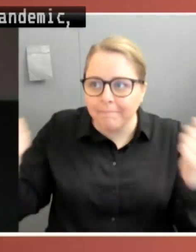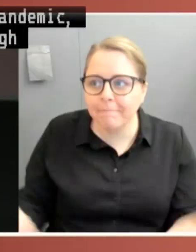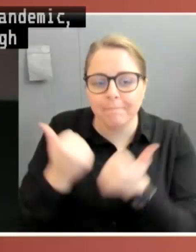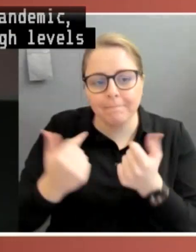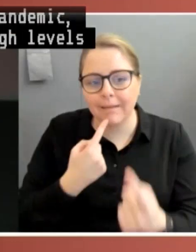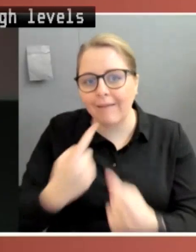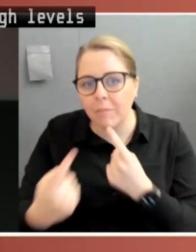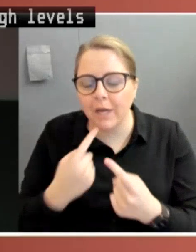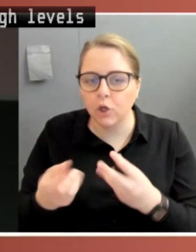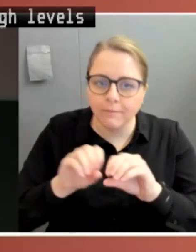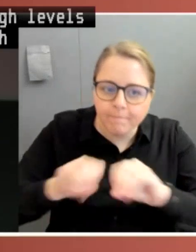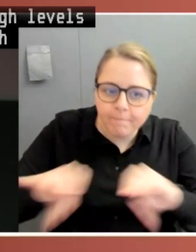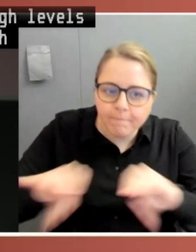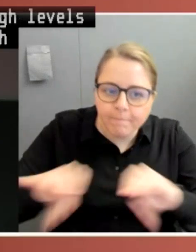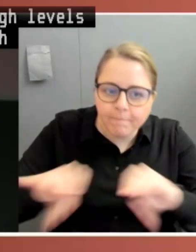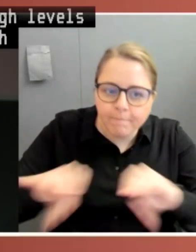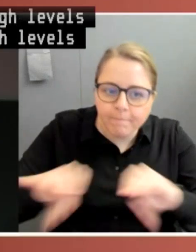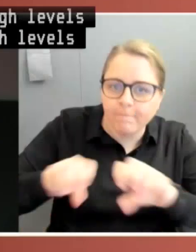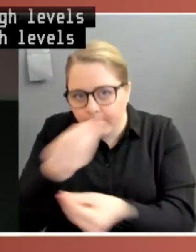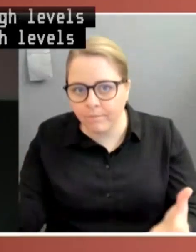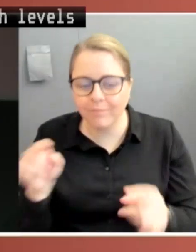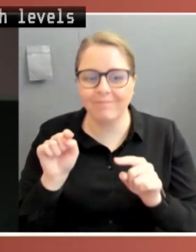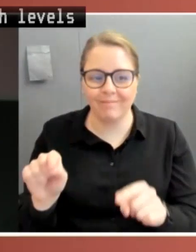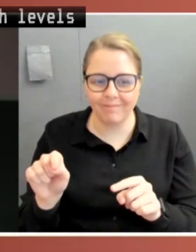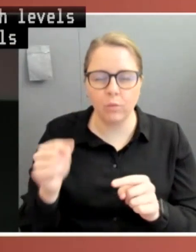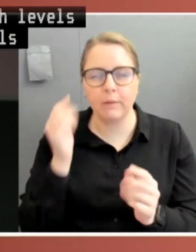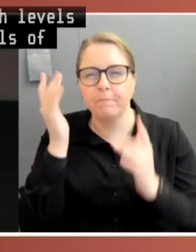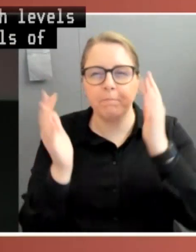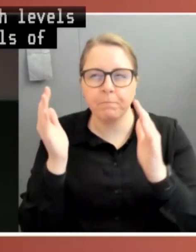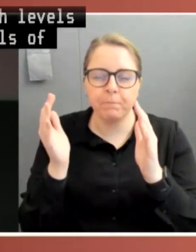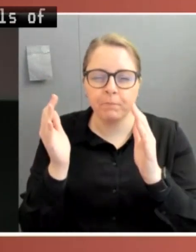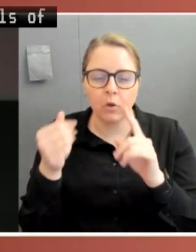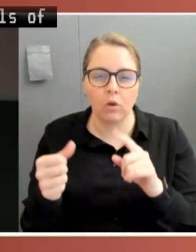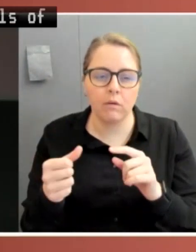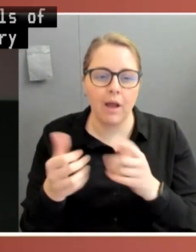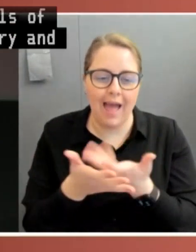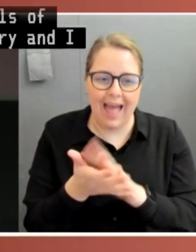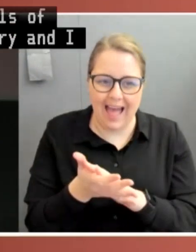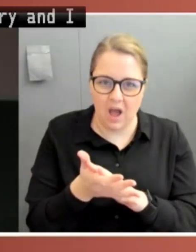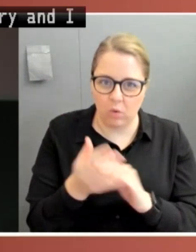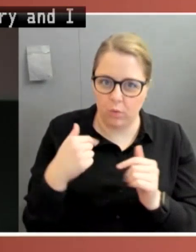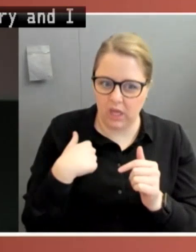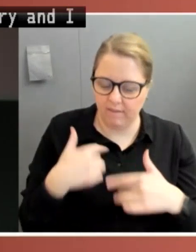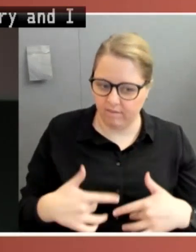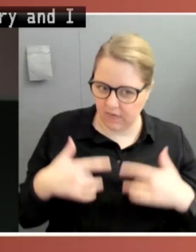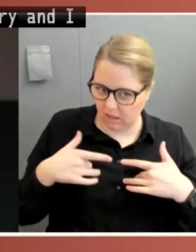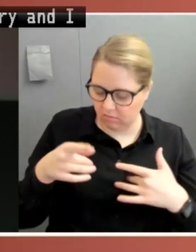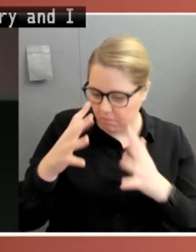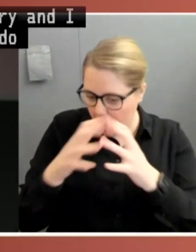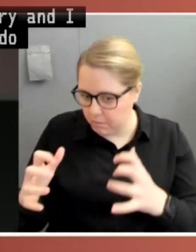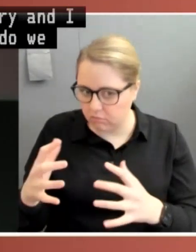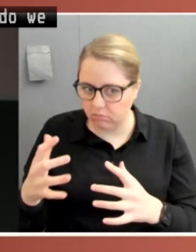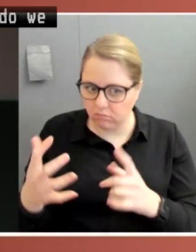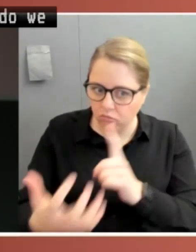levels of community confidence, Harry and I went back and asked, well, how do we actually measure the performance of parliament? What are the indicators that we would use?